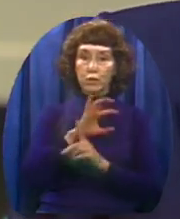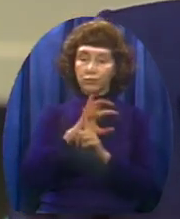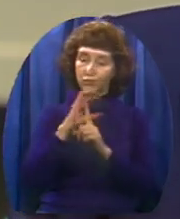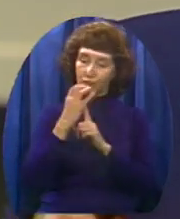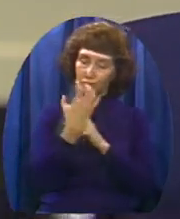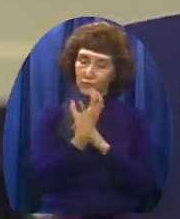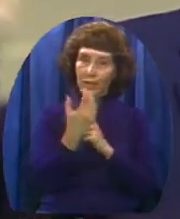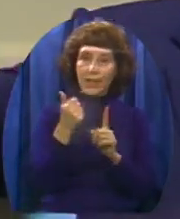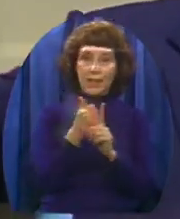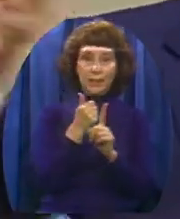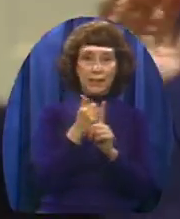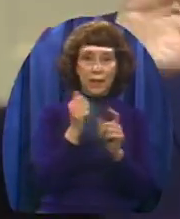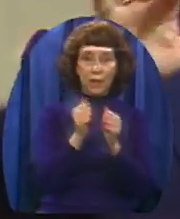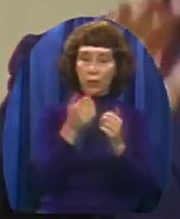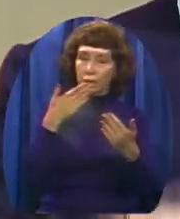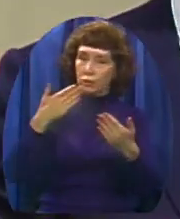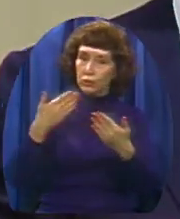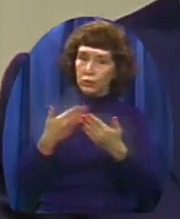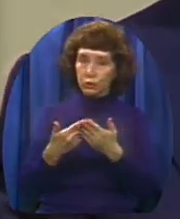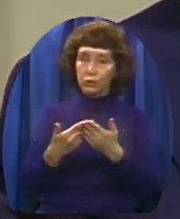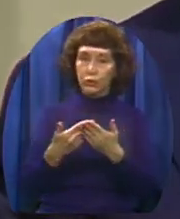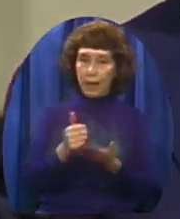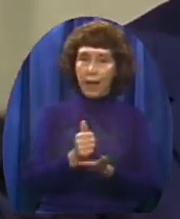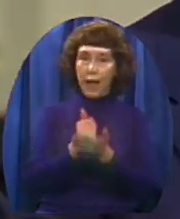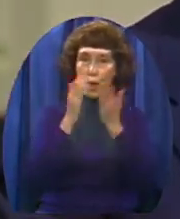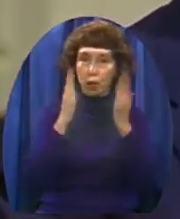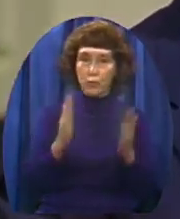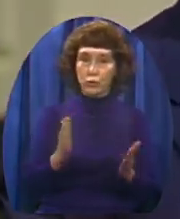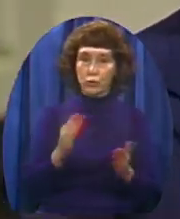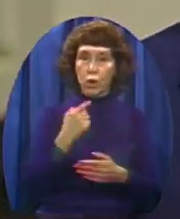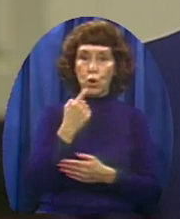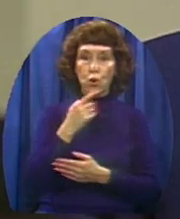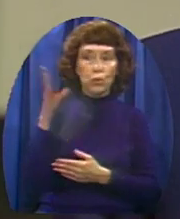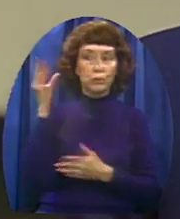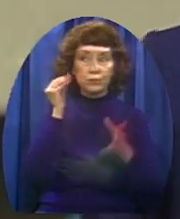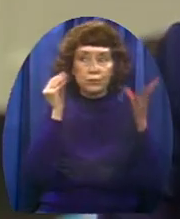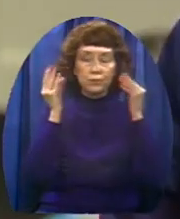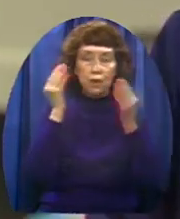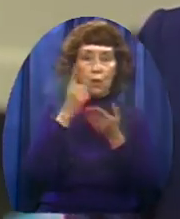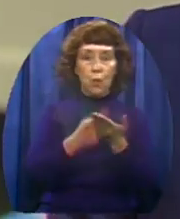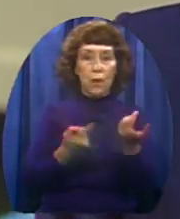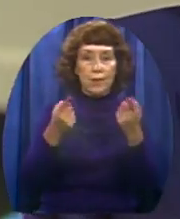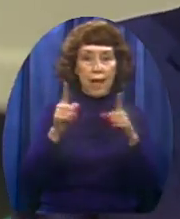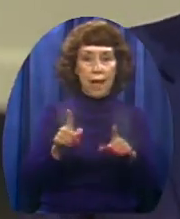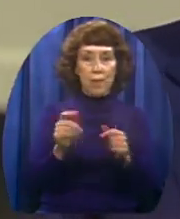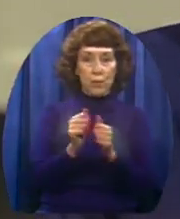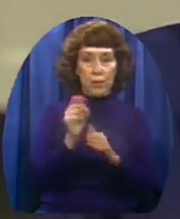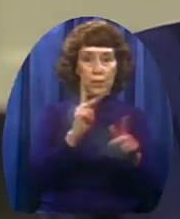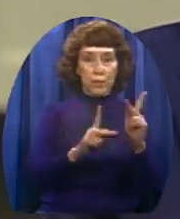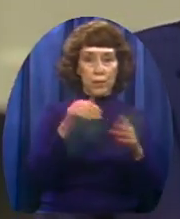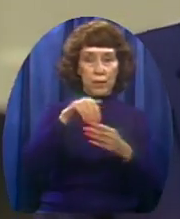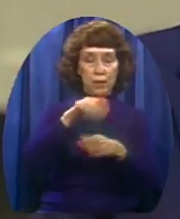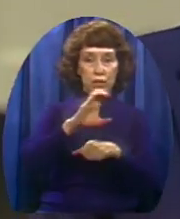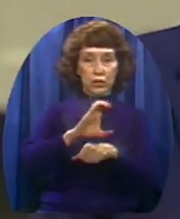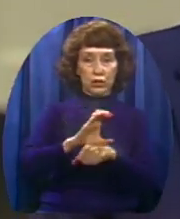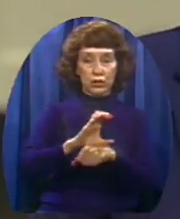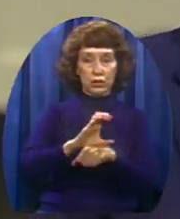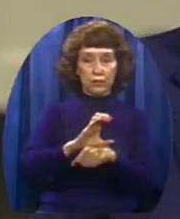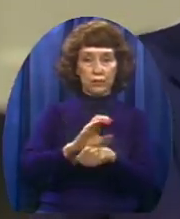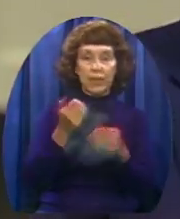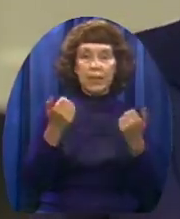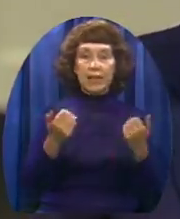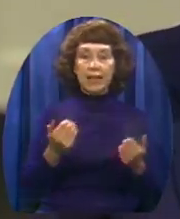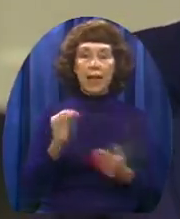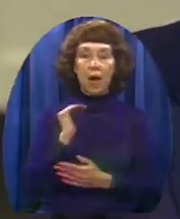Who are a sounding board of what's going on in the congregation You know I've never objected to any of our staff